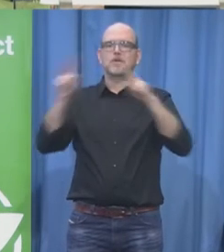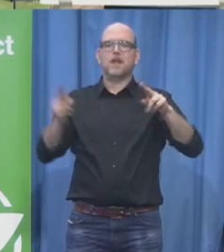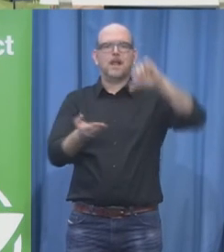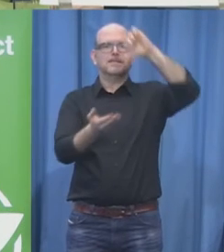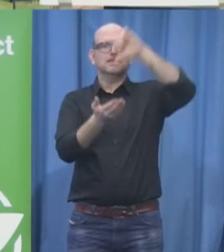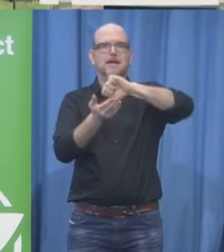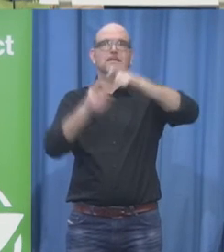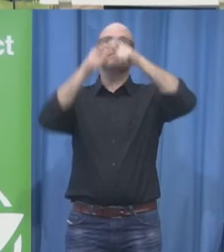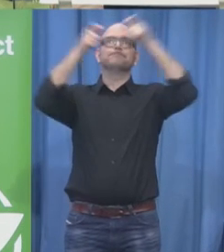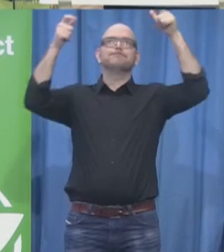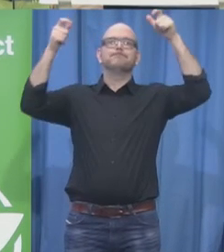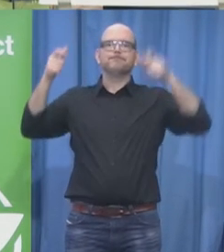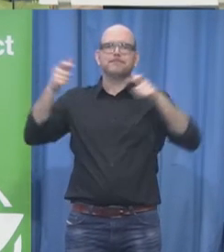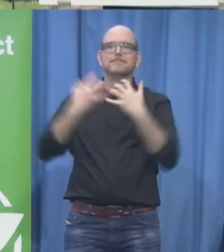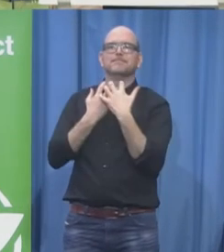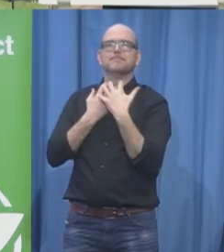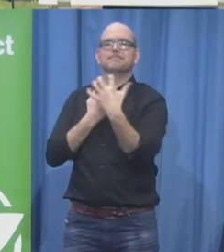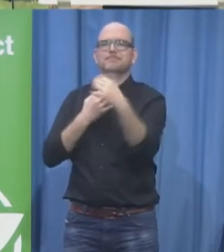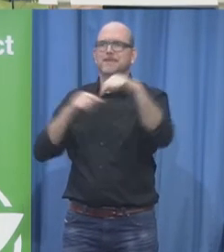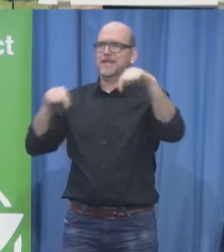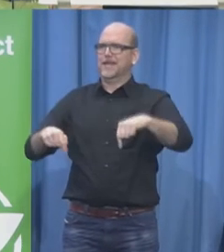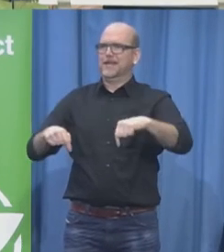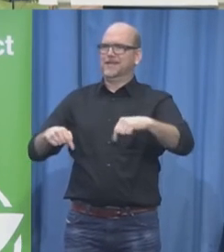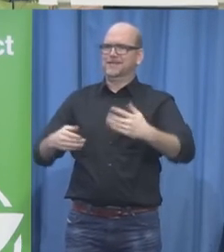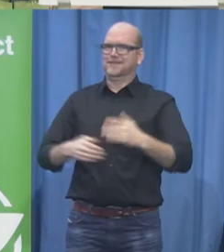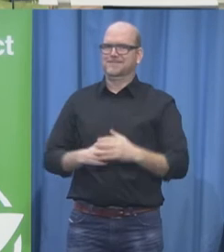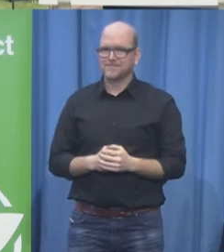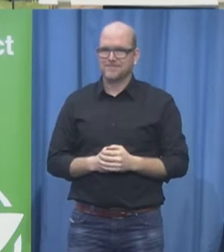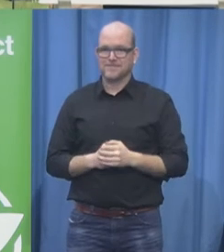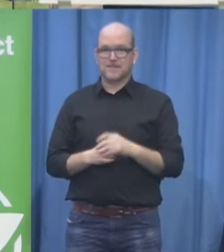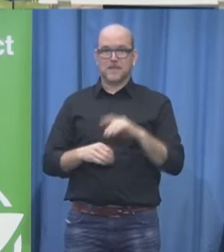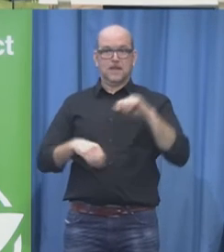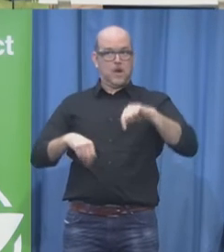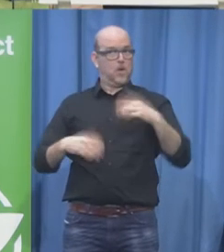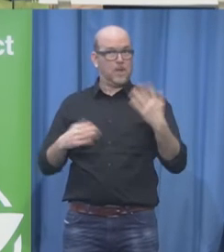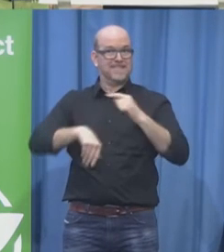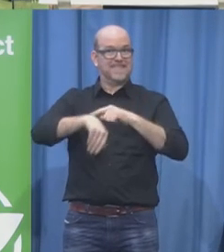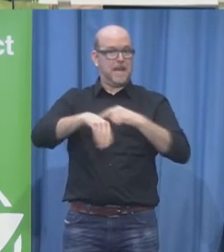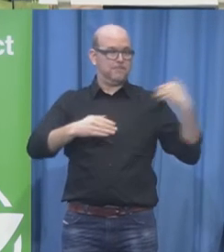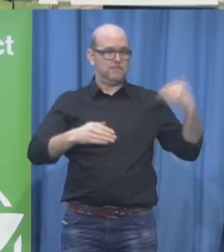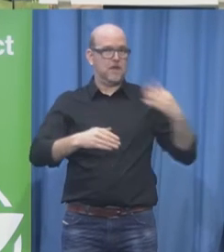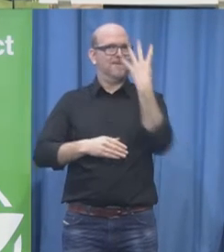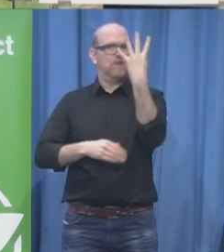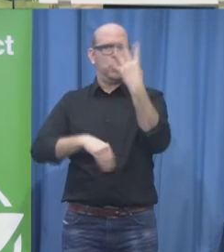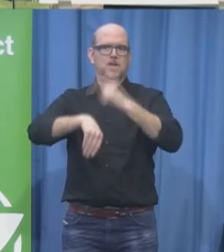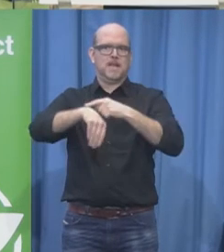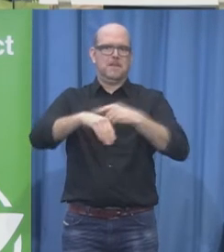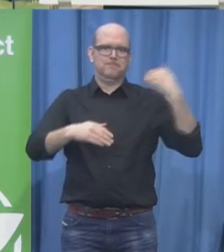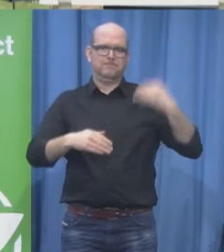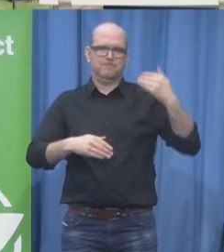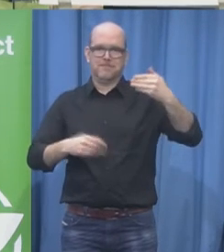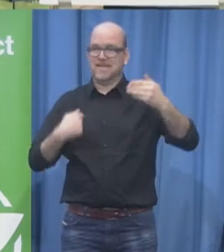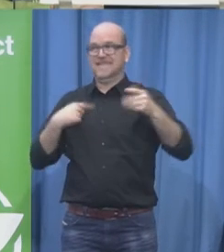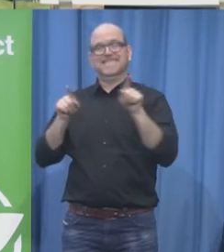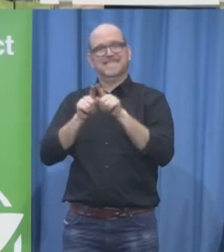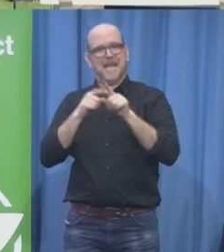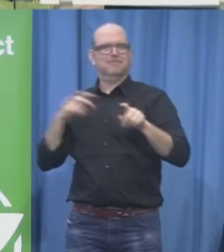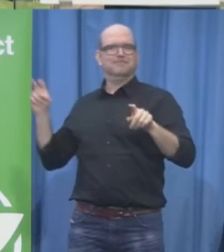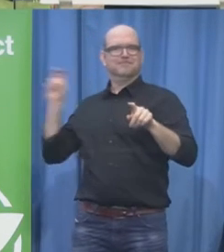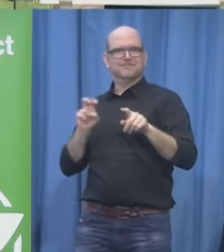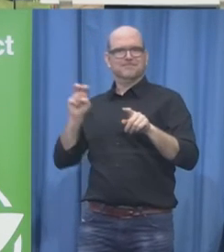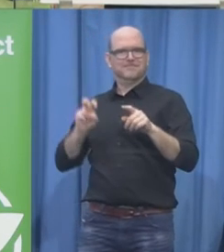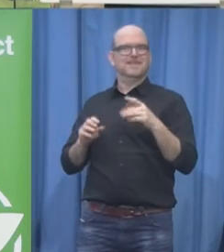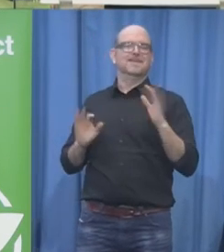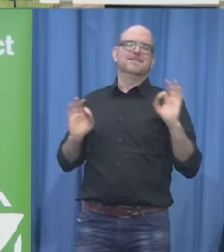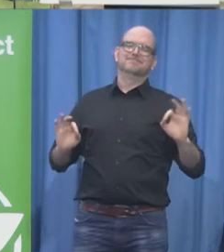and also the fourth I have the honor to attend the Austrian permanent mission to the United